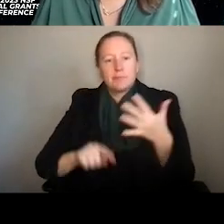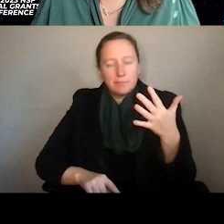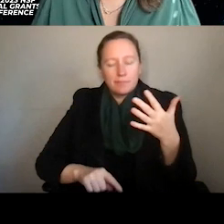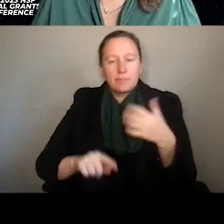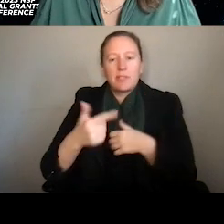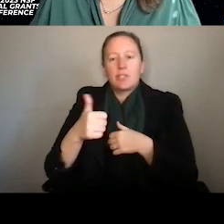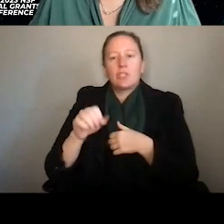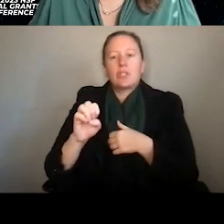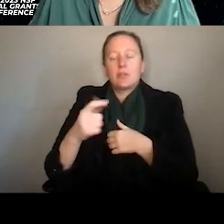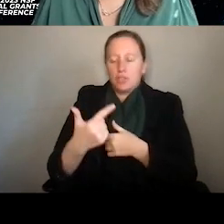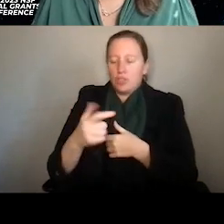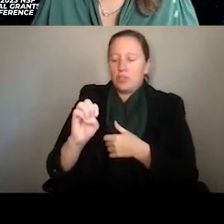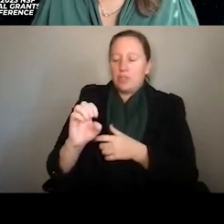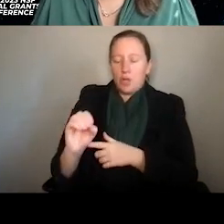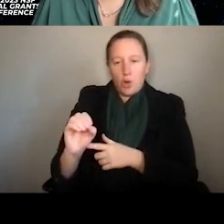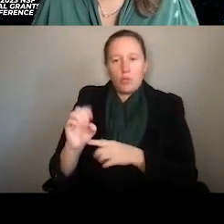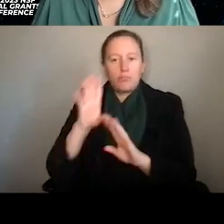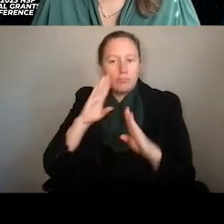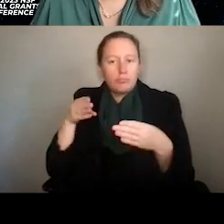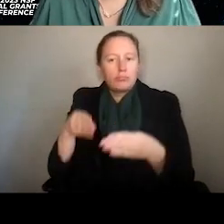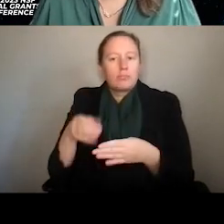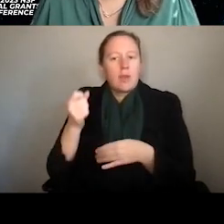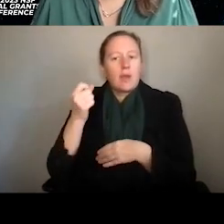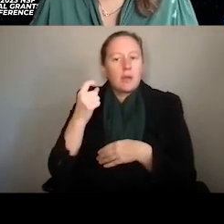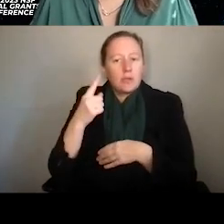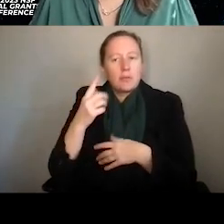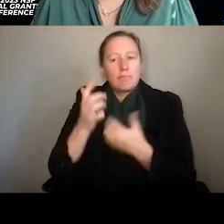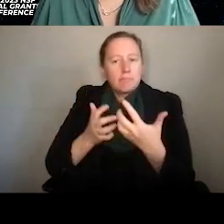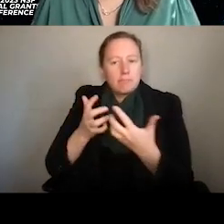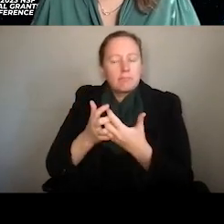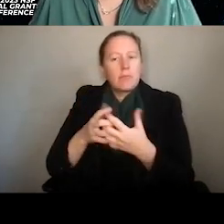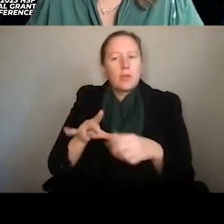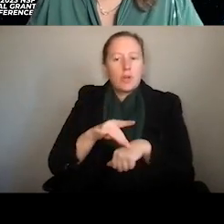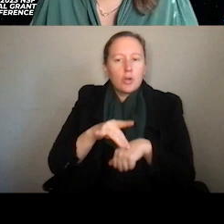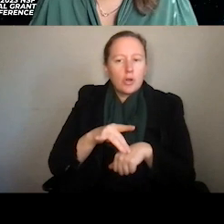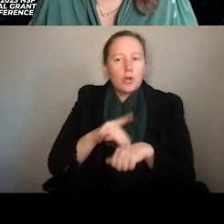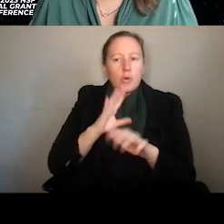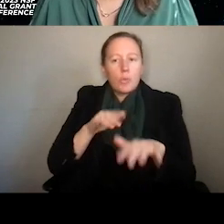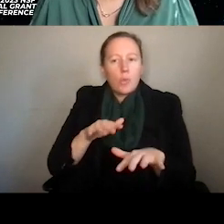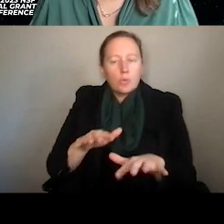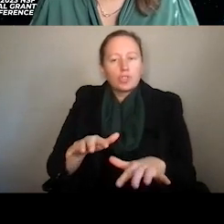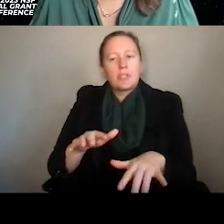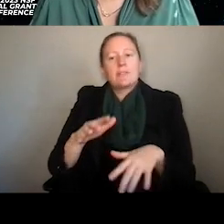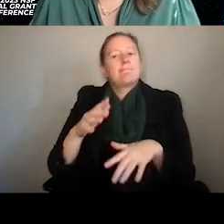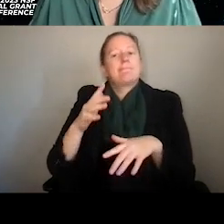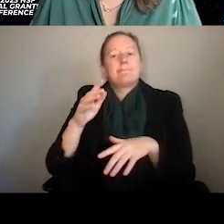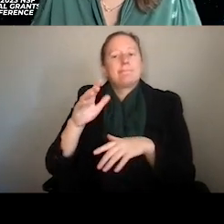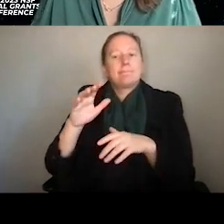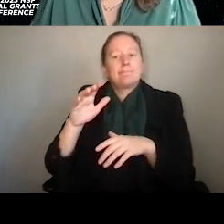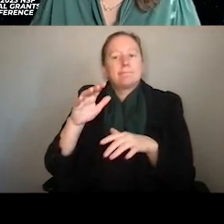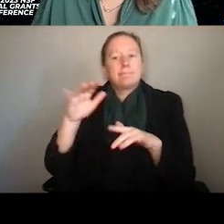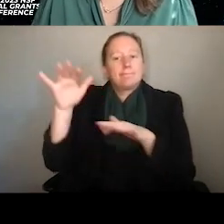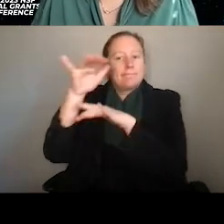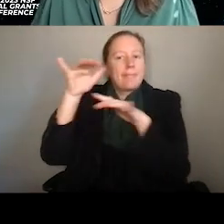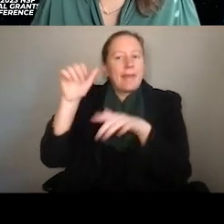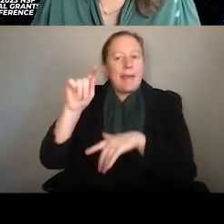our mission is focused on ways to understand and adapt to changes in our future, ocean, and atmosphere, from its origin into the future. It's